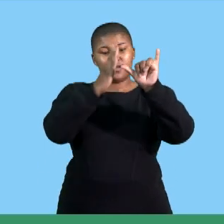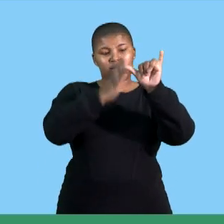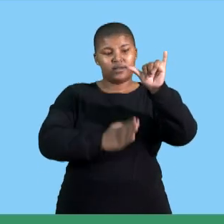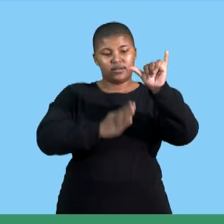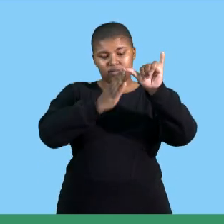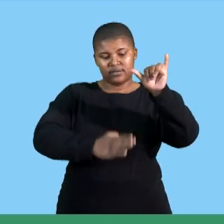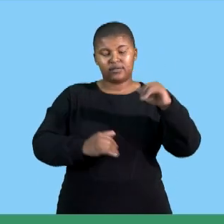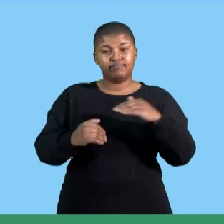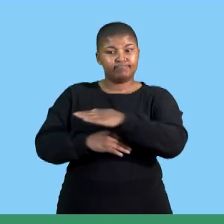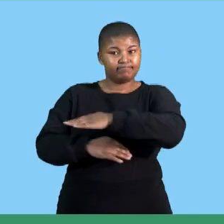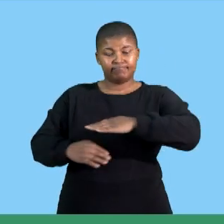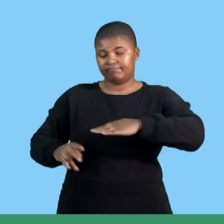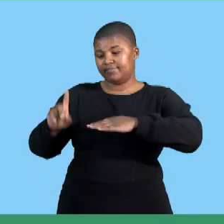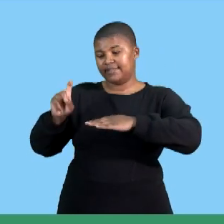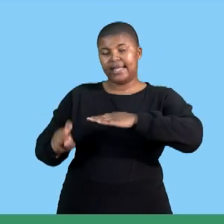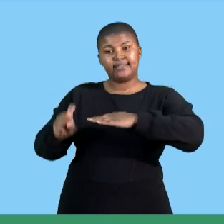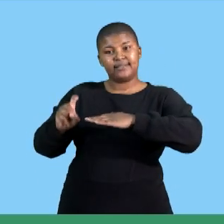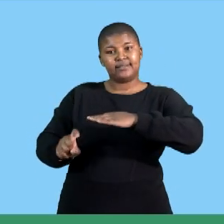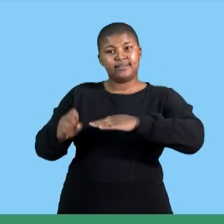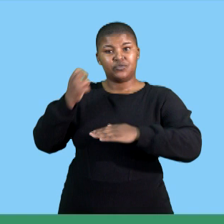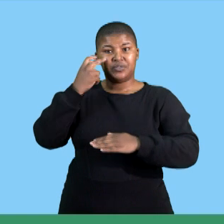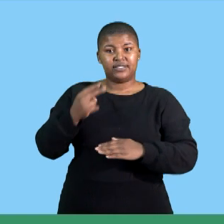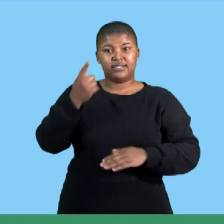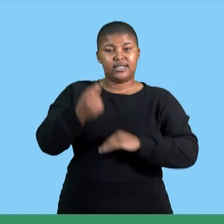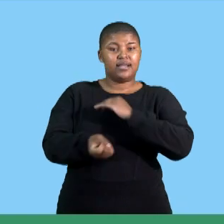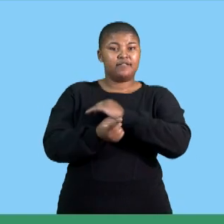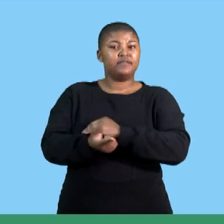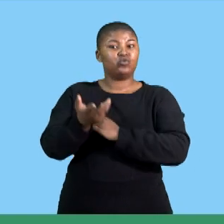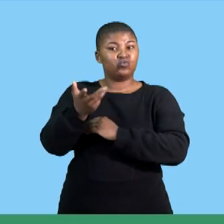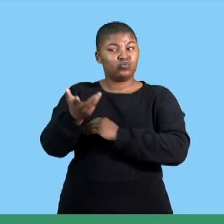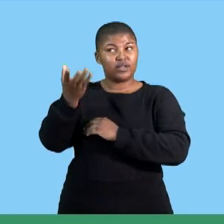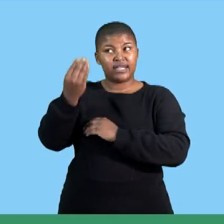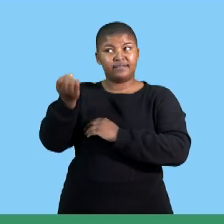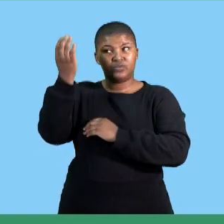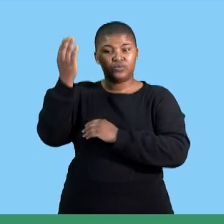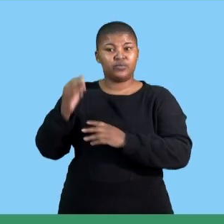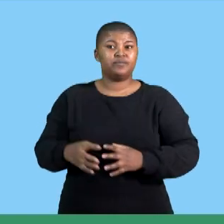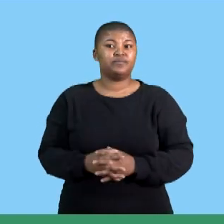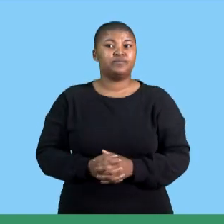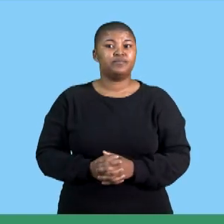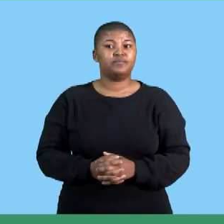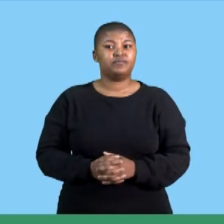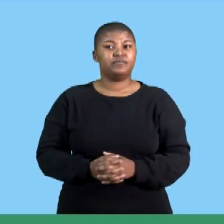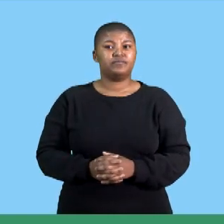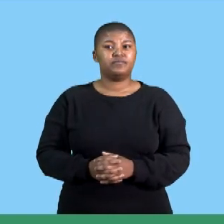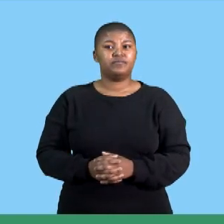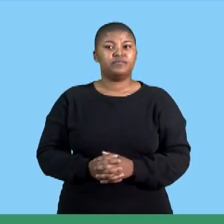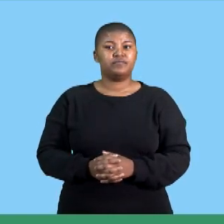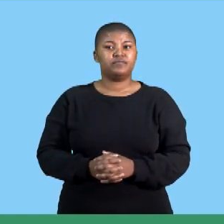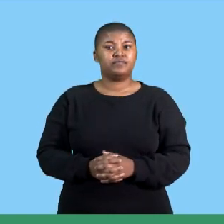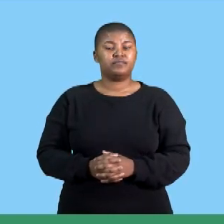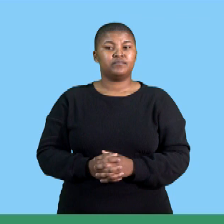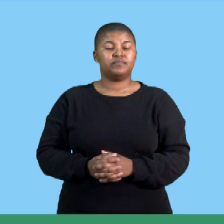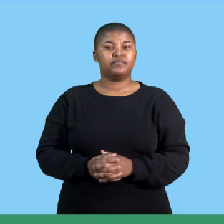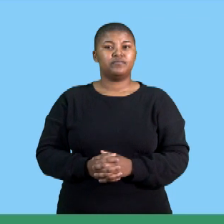our x-axis so our bar graph it has bars like this so this is a bar graph a